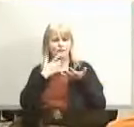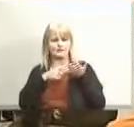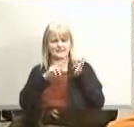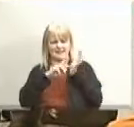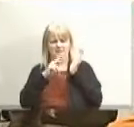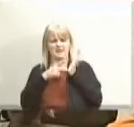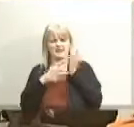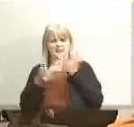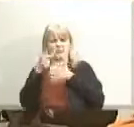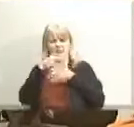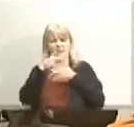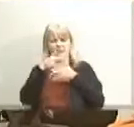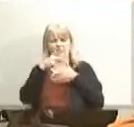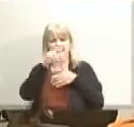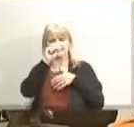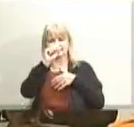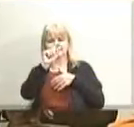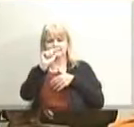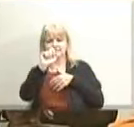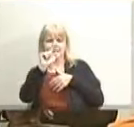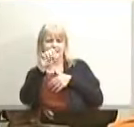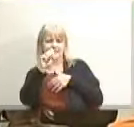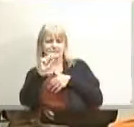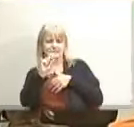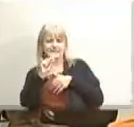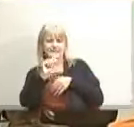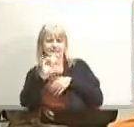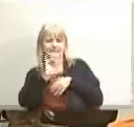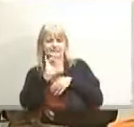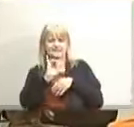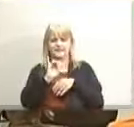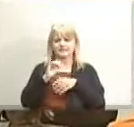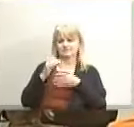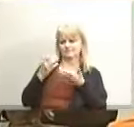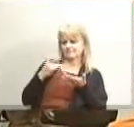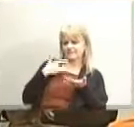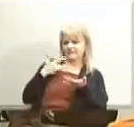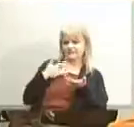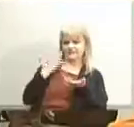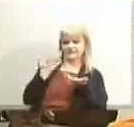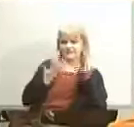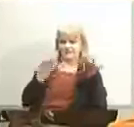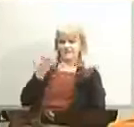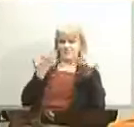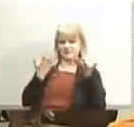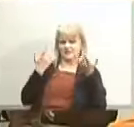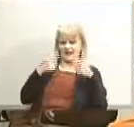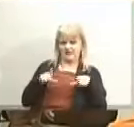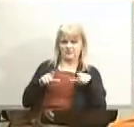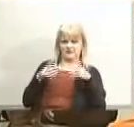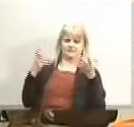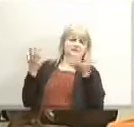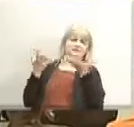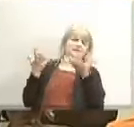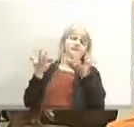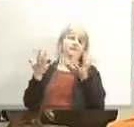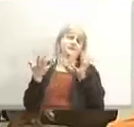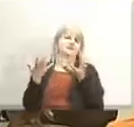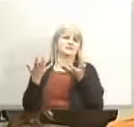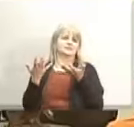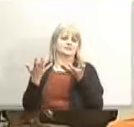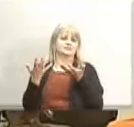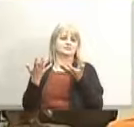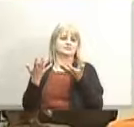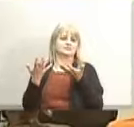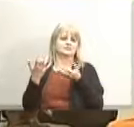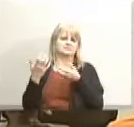um that there's this sense that the other shoe is going to drop and nobody knows when or what that is and so just i said that